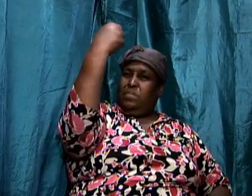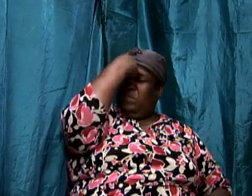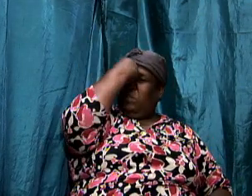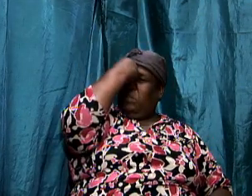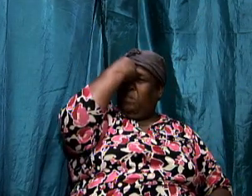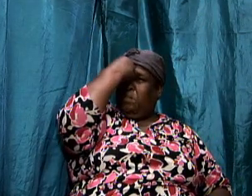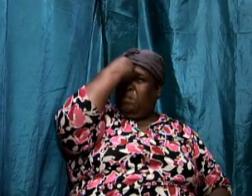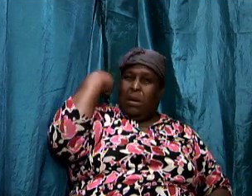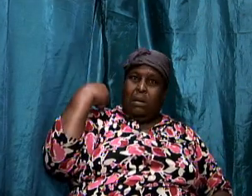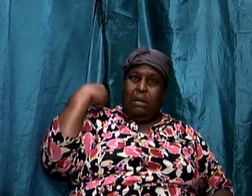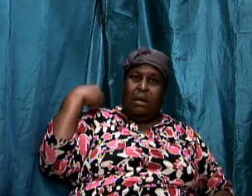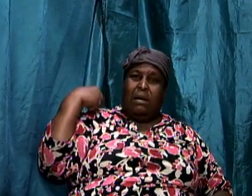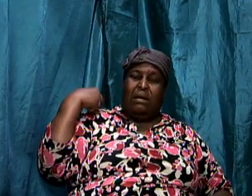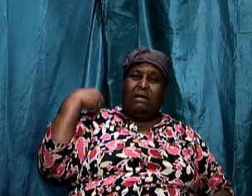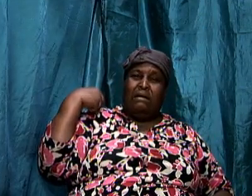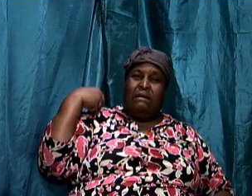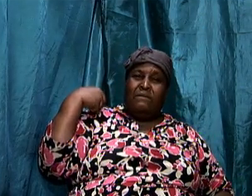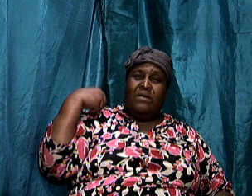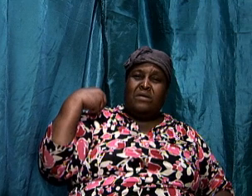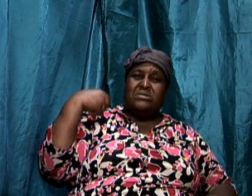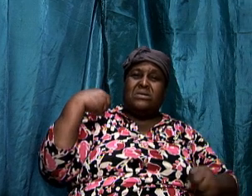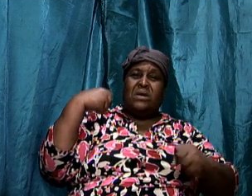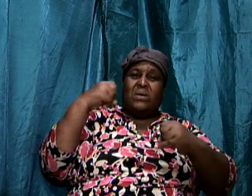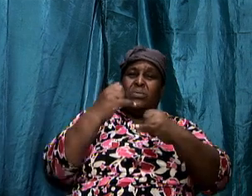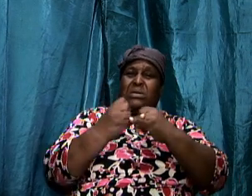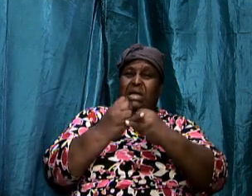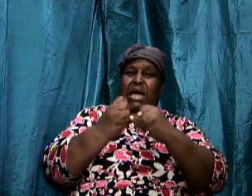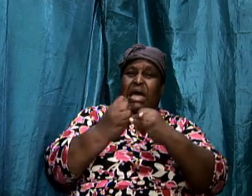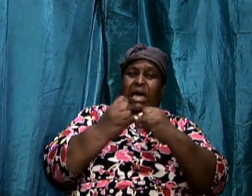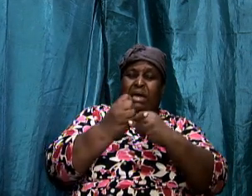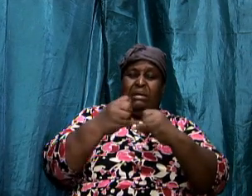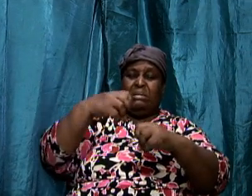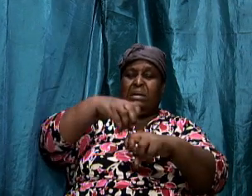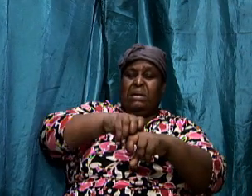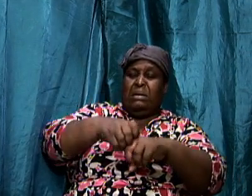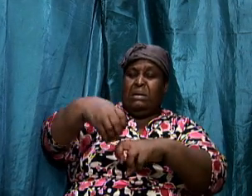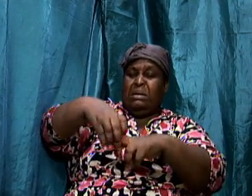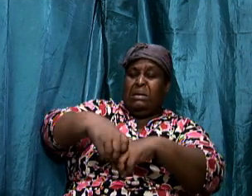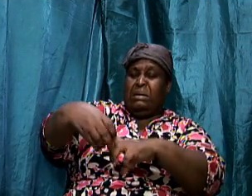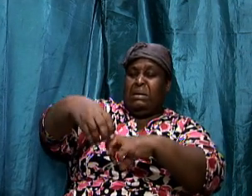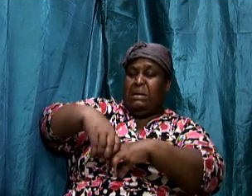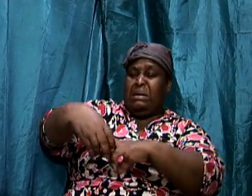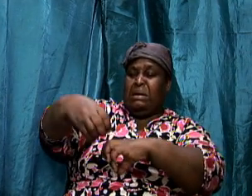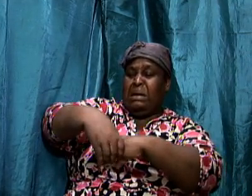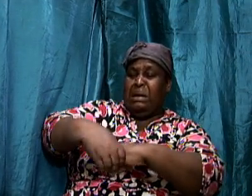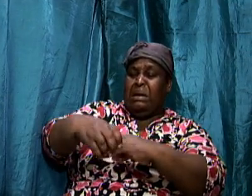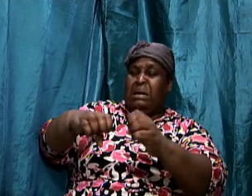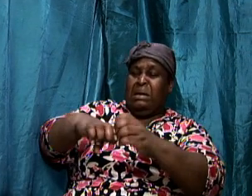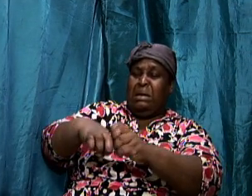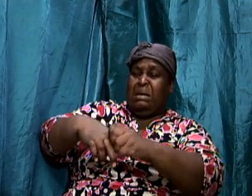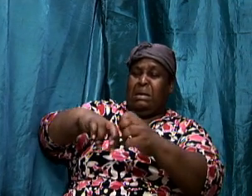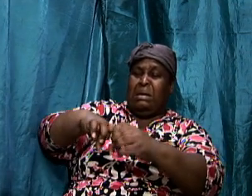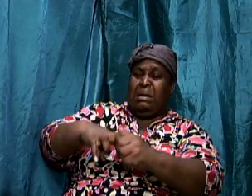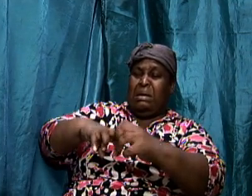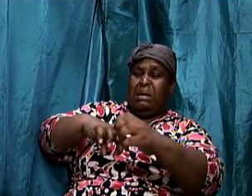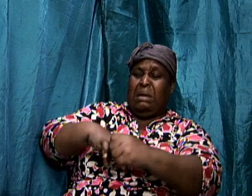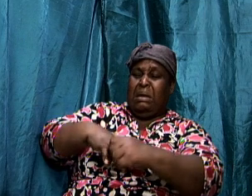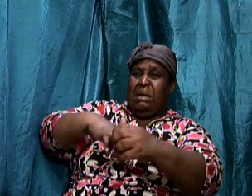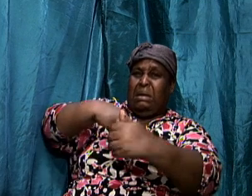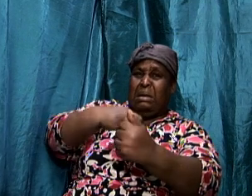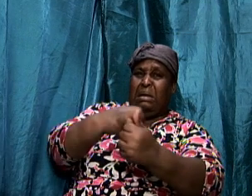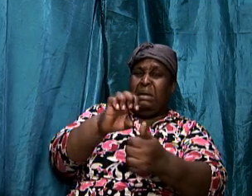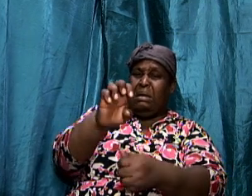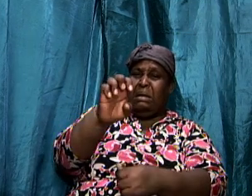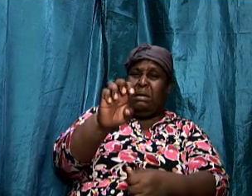iron knuckles around their wrist around their knuckles interspersed with spikes and they will